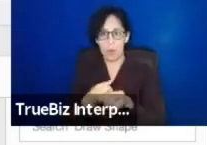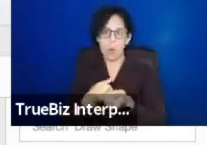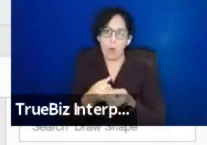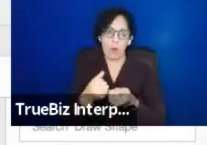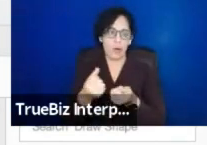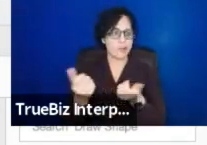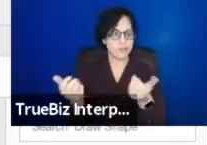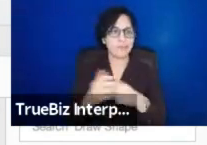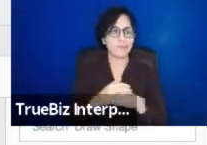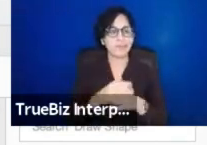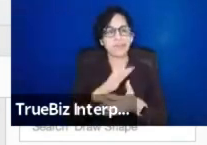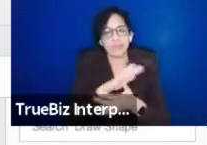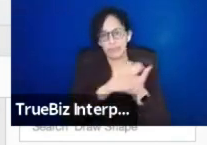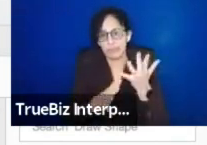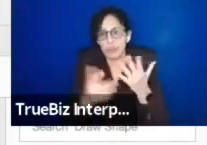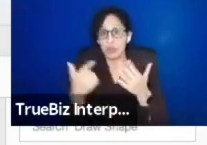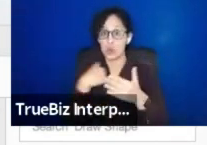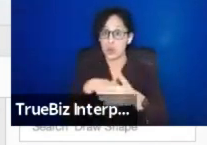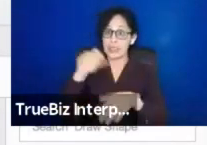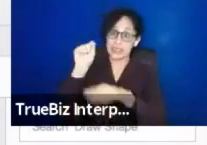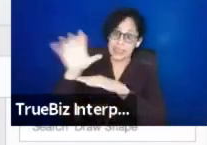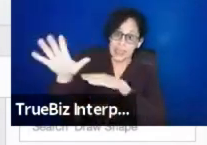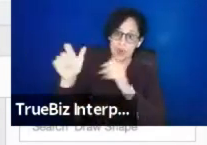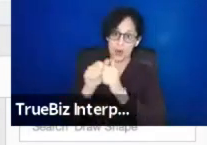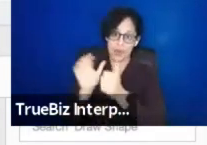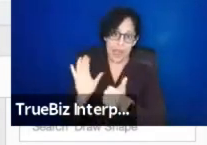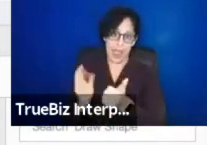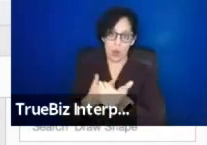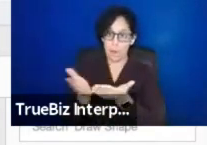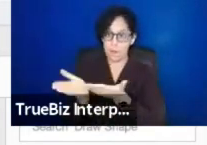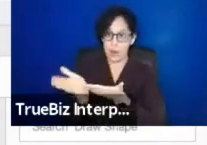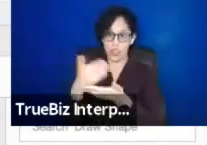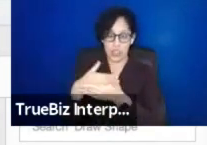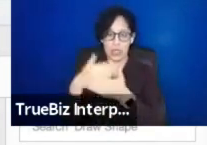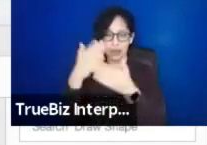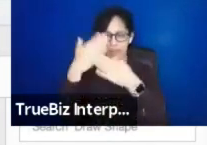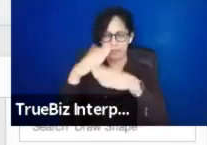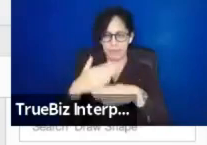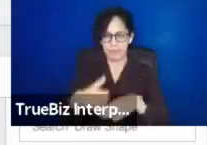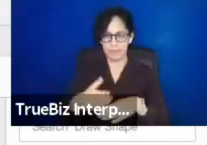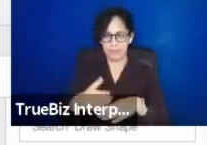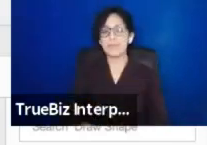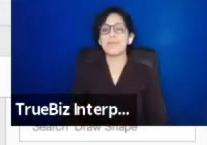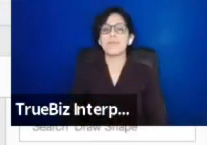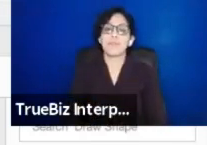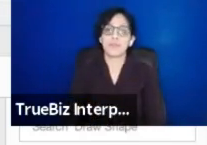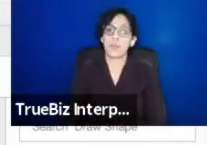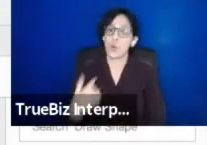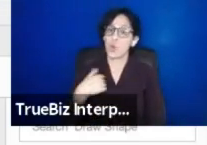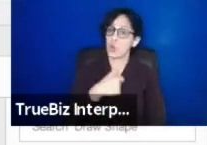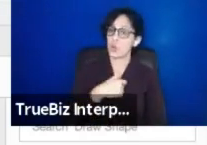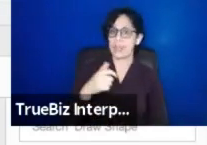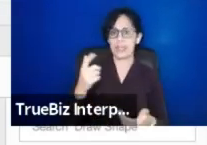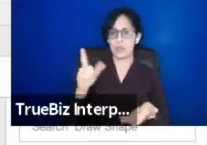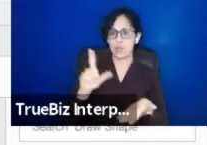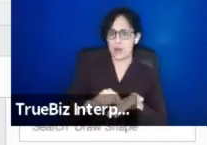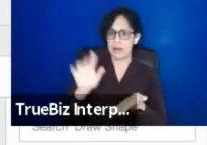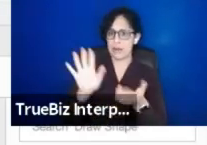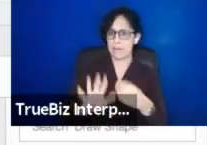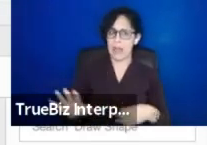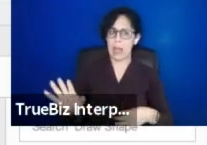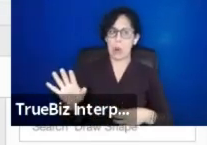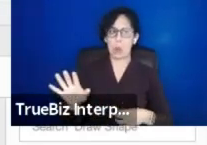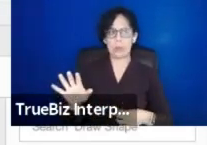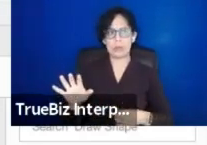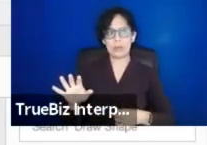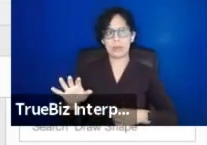And we sent that out with our budget and made about, I don't know, 10